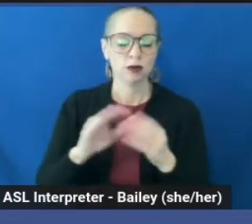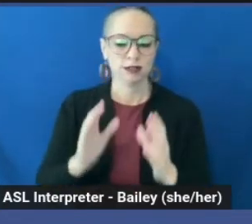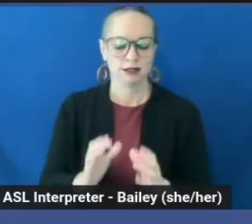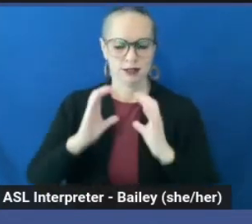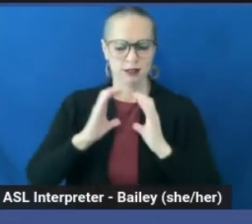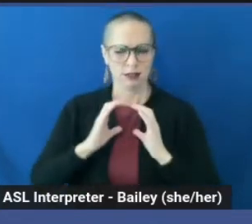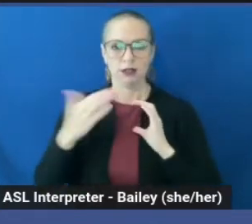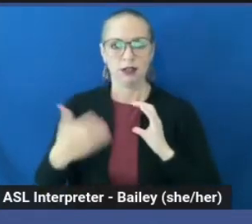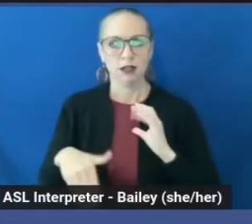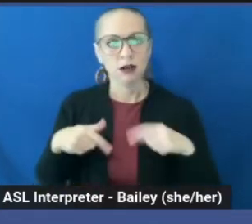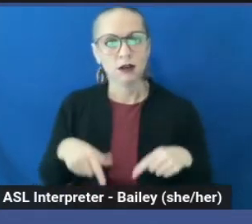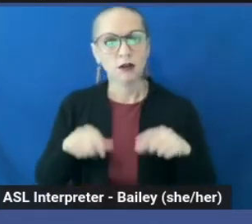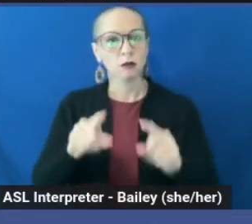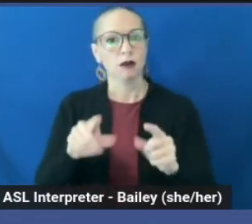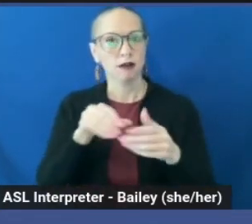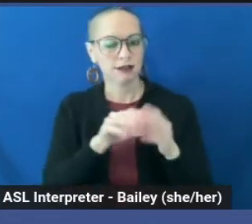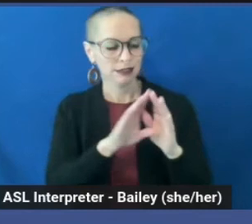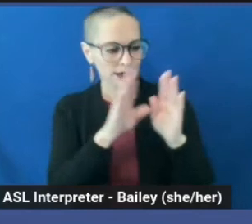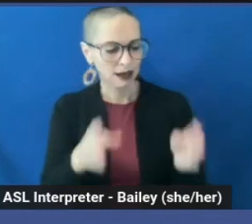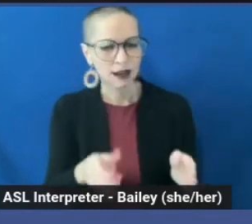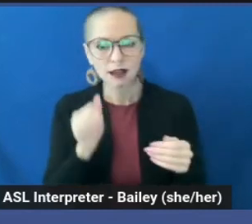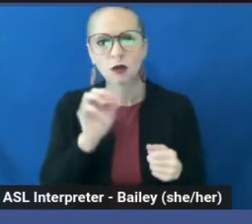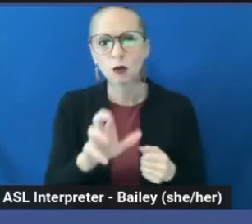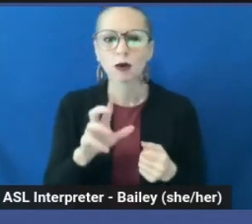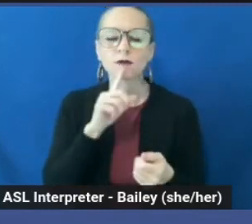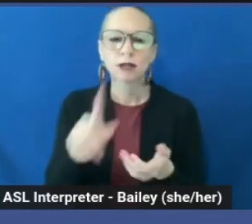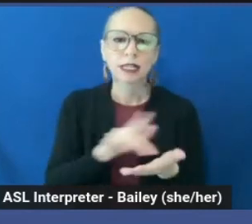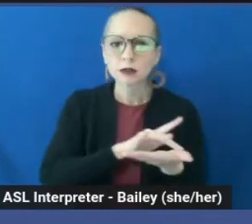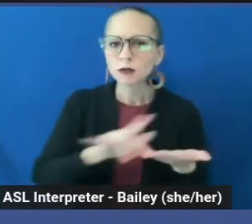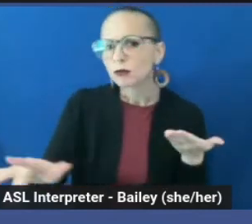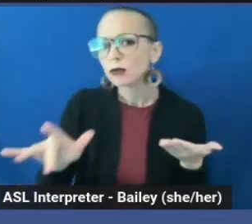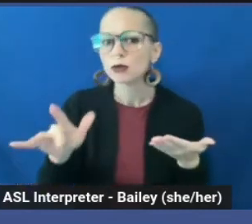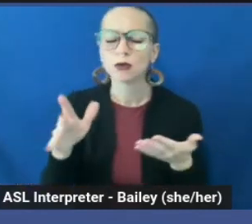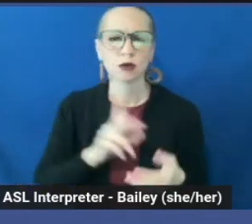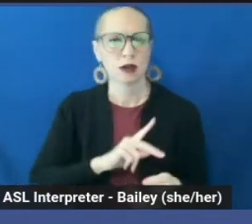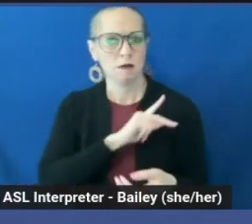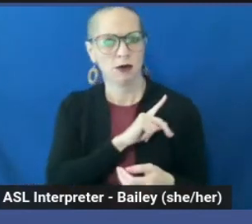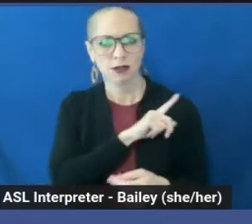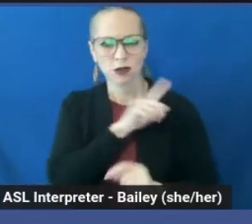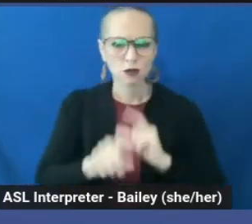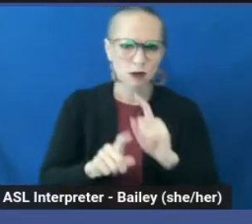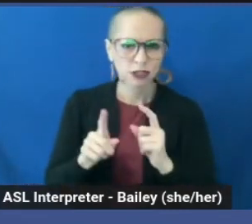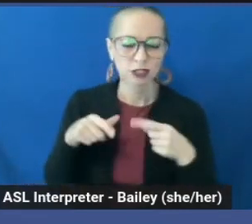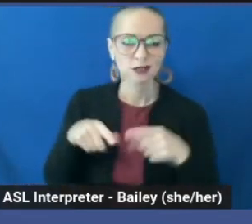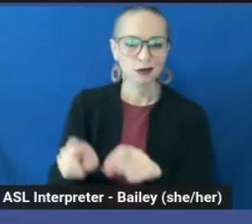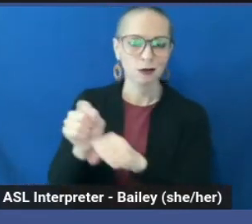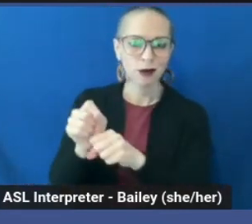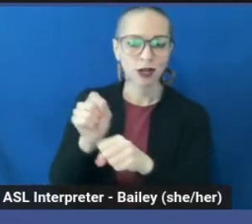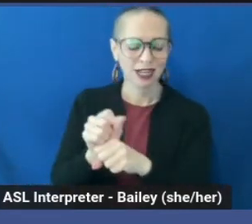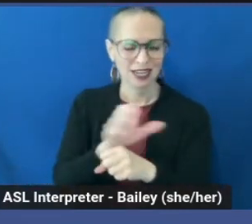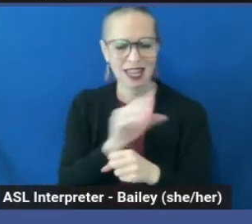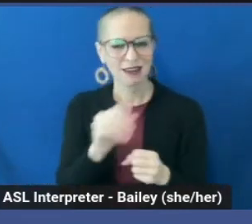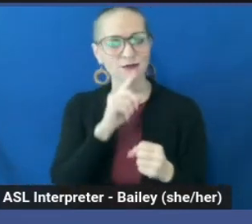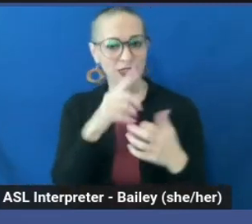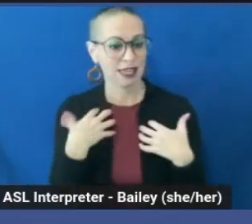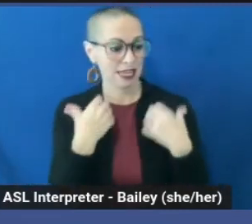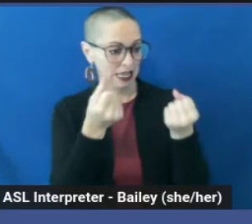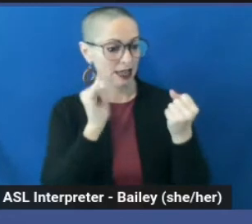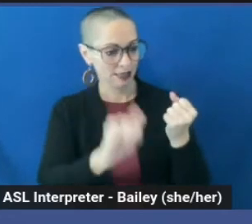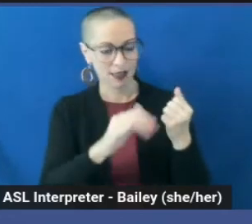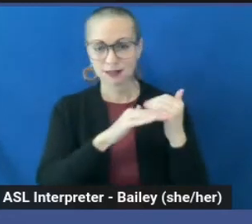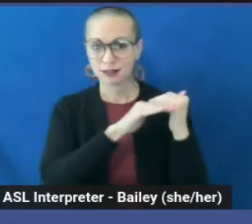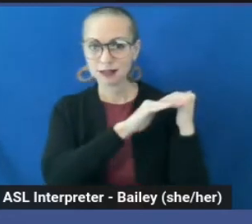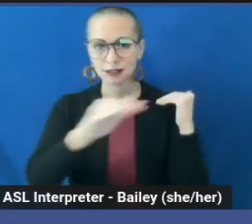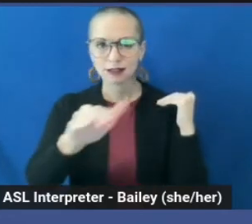house or we're asked rude and personal questions while tabling and on the job or come face to face with the knowledge that healing isn't linear? How do we stay